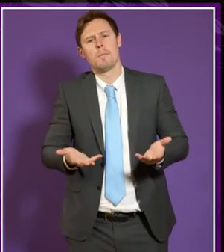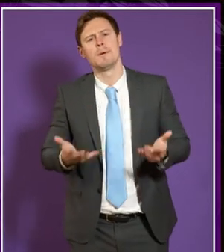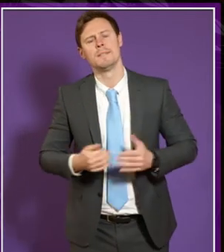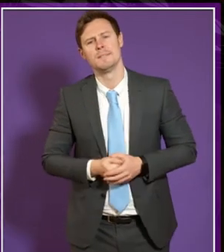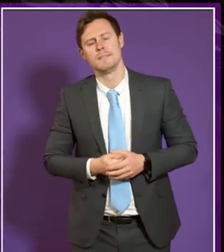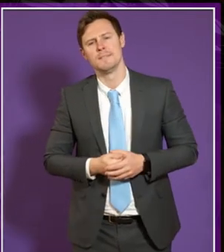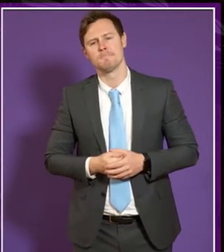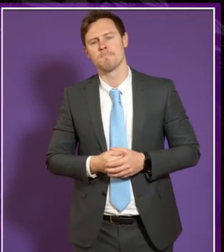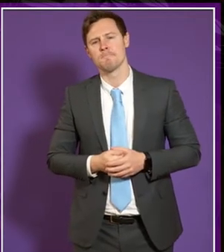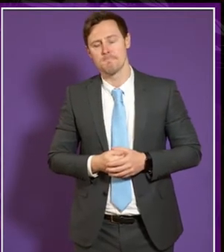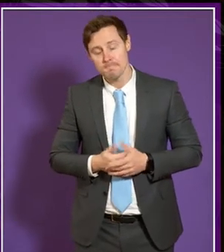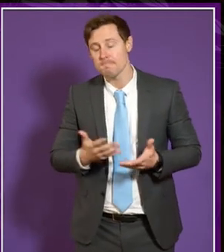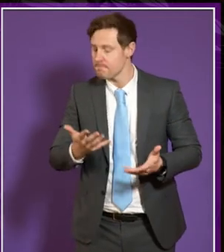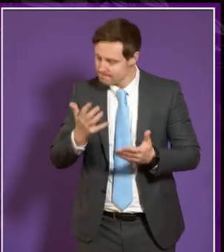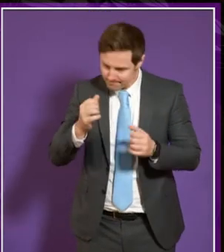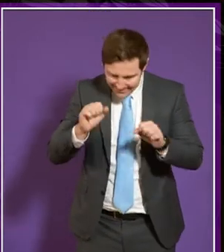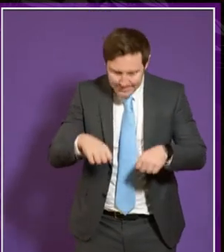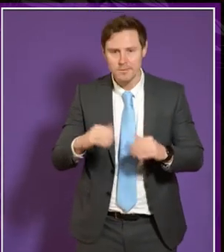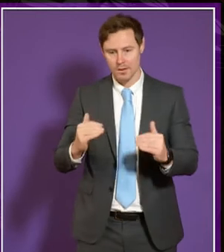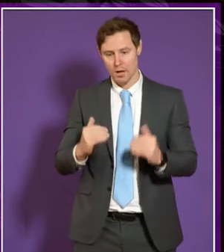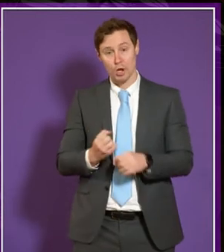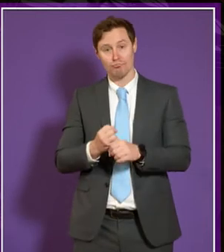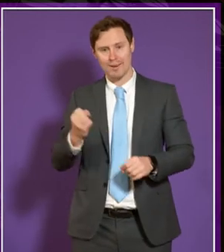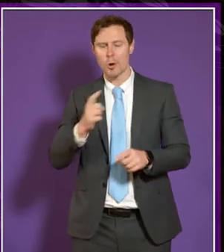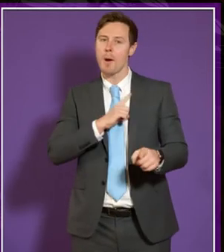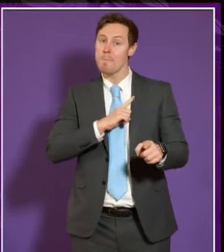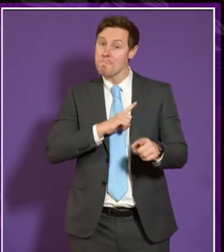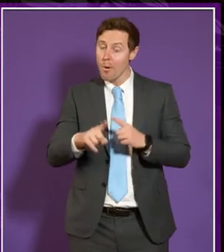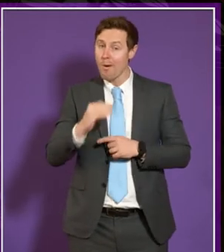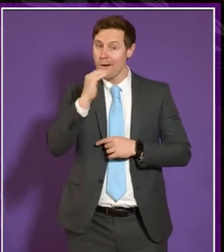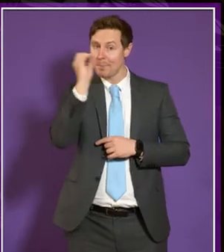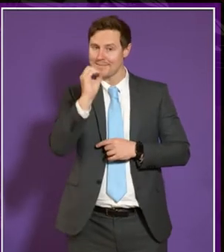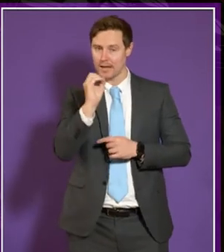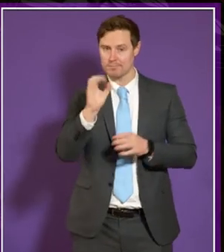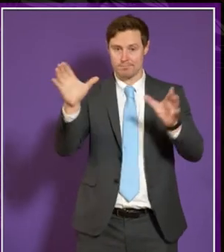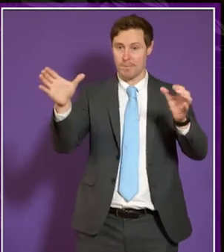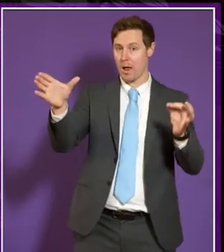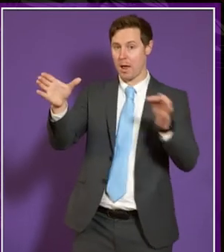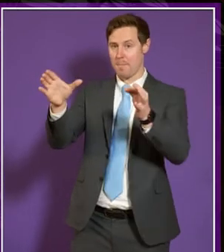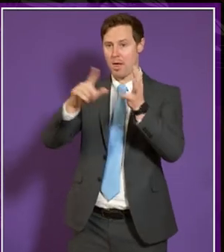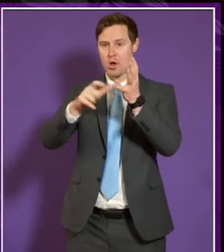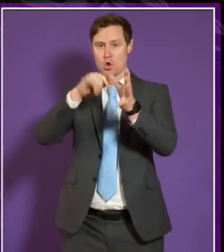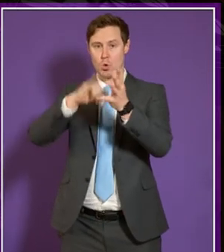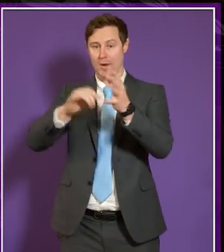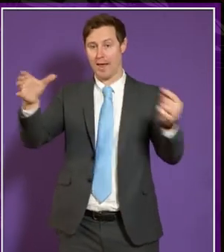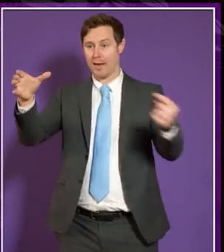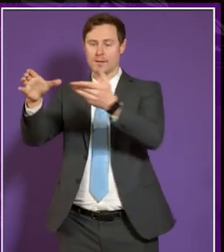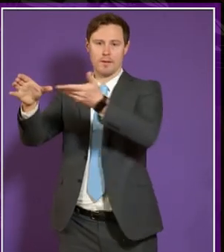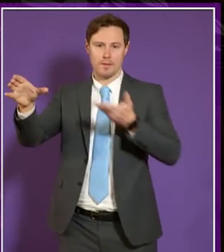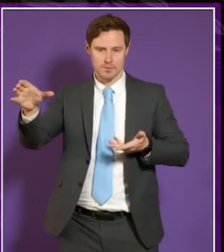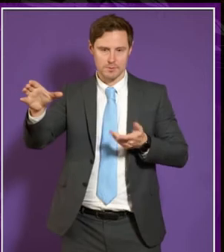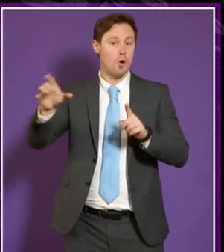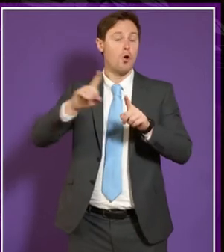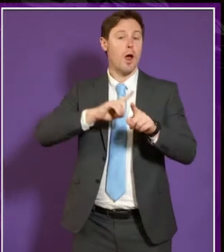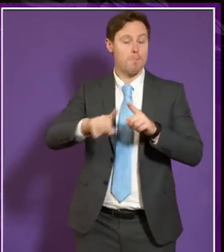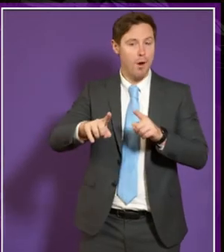yes our undergraduate population apply through UCAS our postgraduate uh population will generally apply online